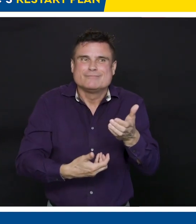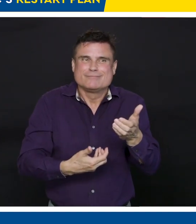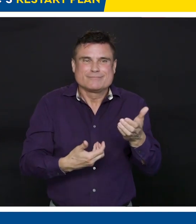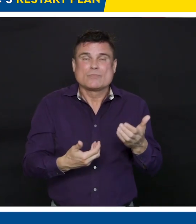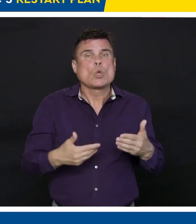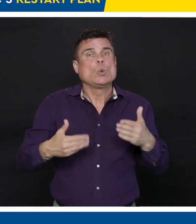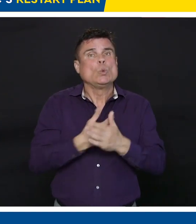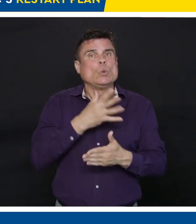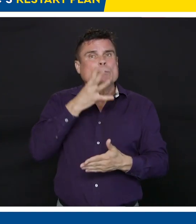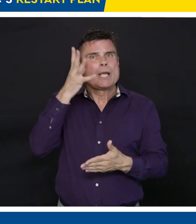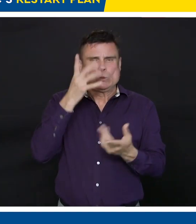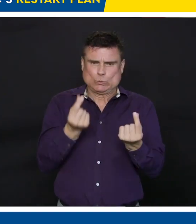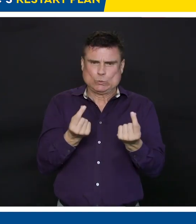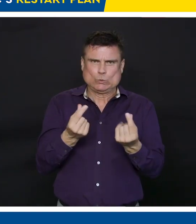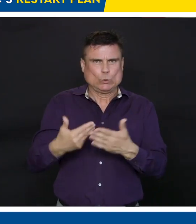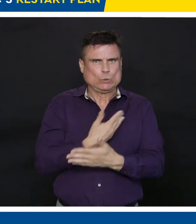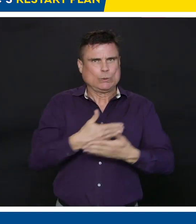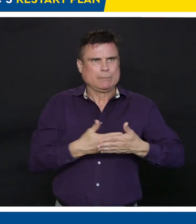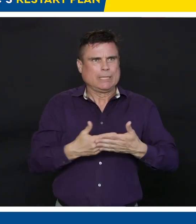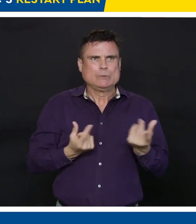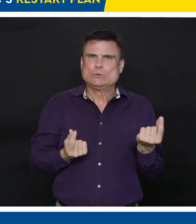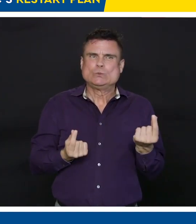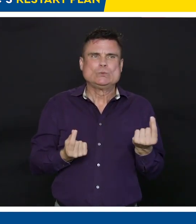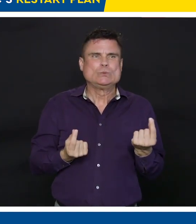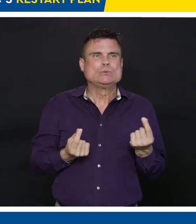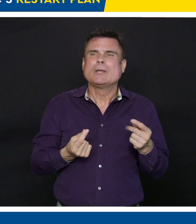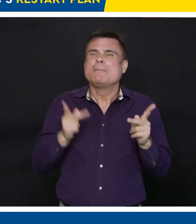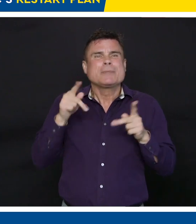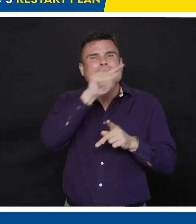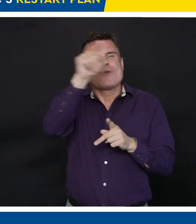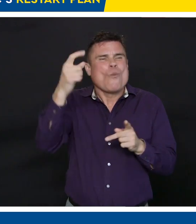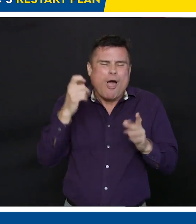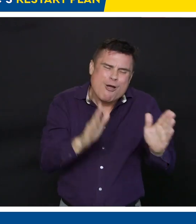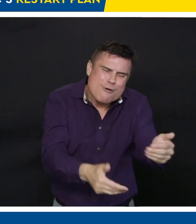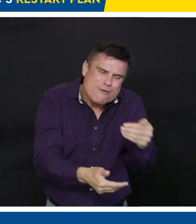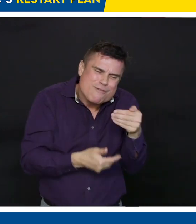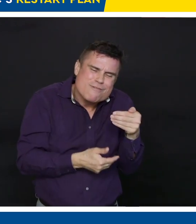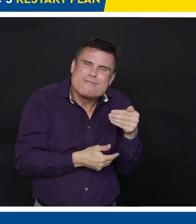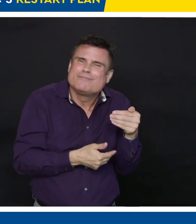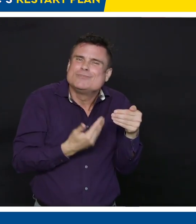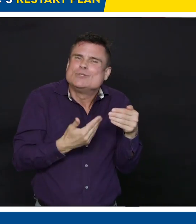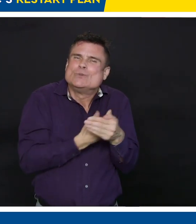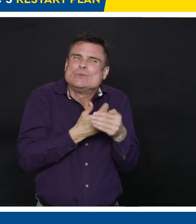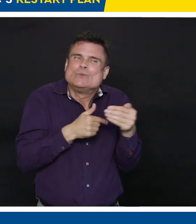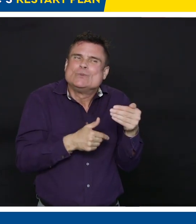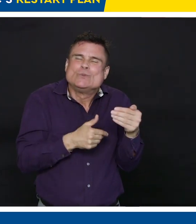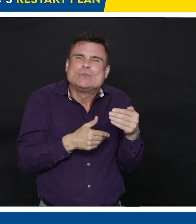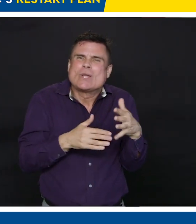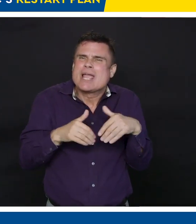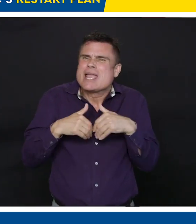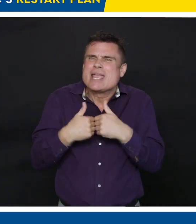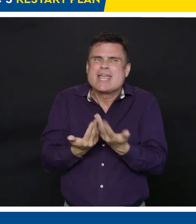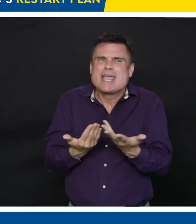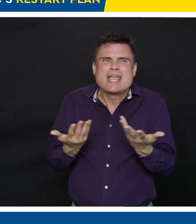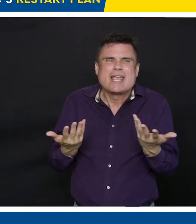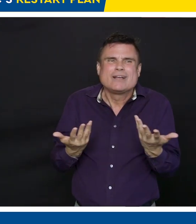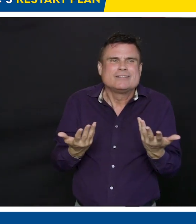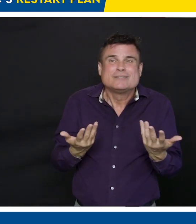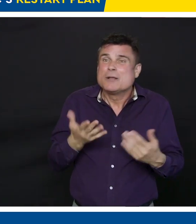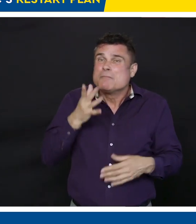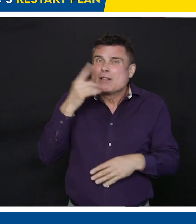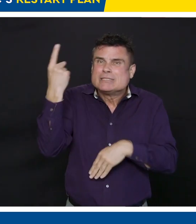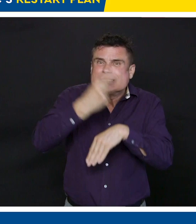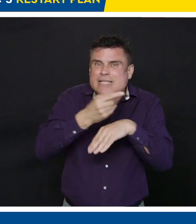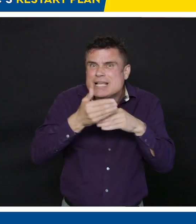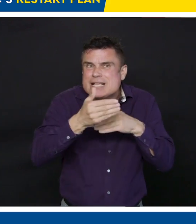should do in this circumstance. Everyone wants to cuddle those kids, and I just hope that you can give us some advice, particularly with Mother's Day on the horizon. Great